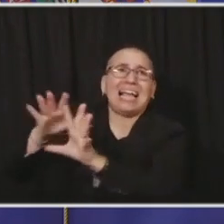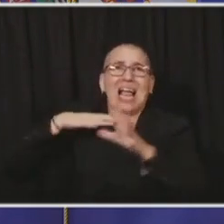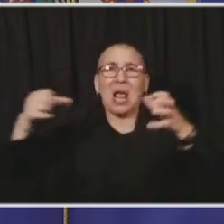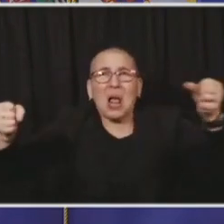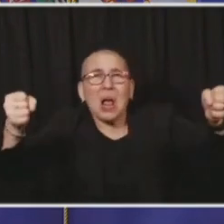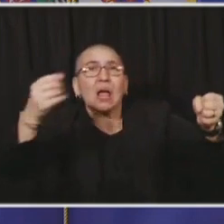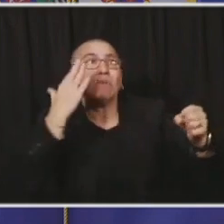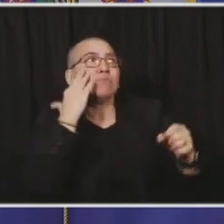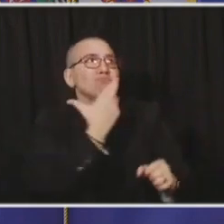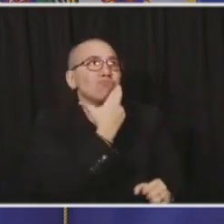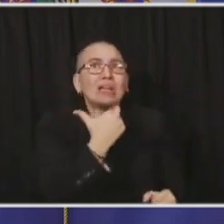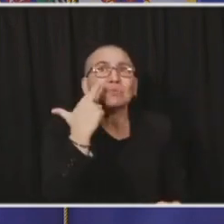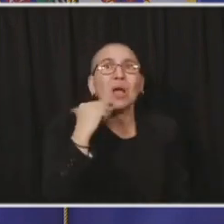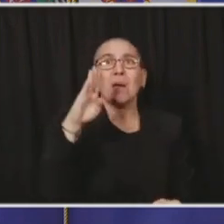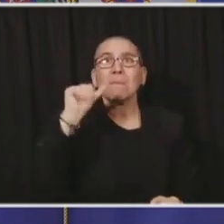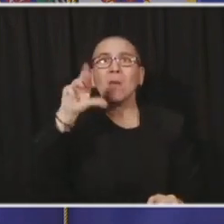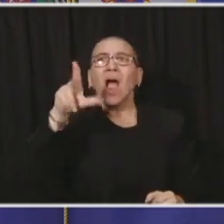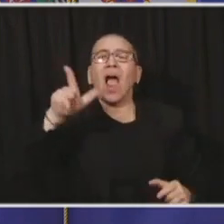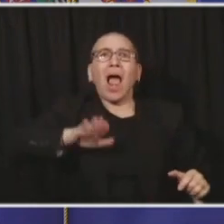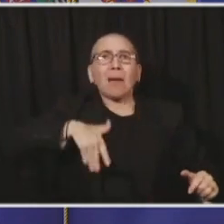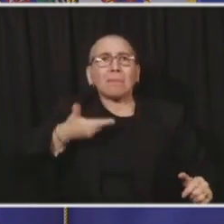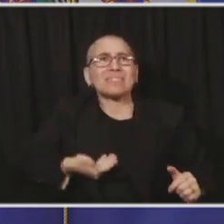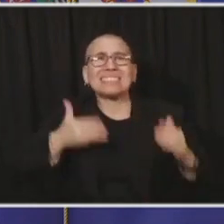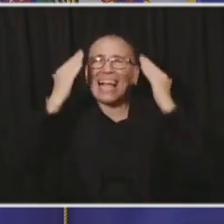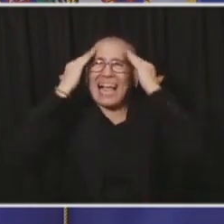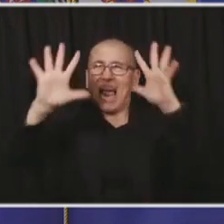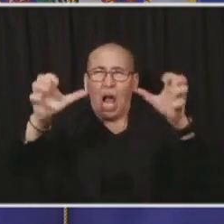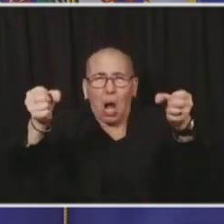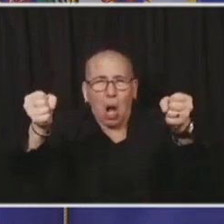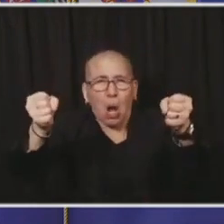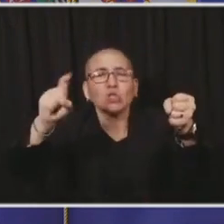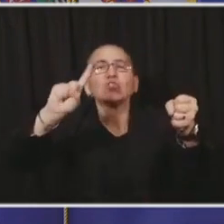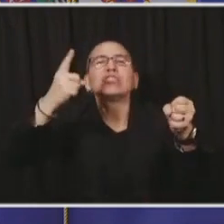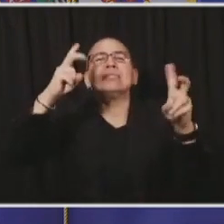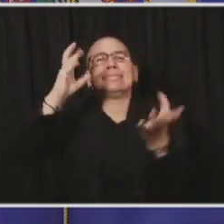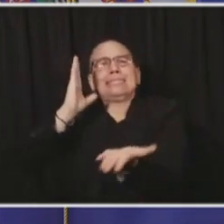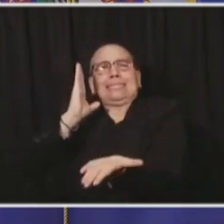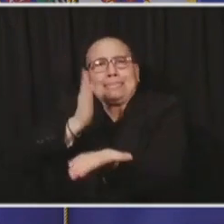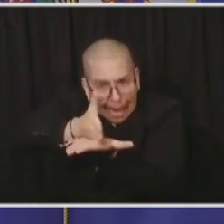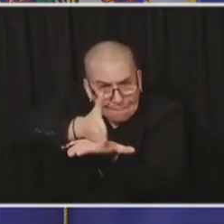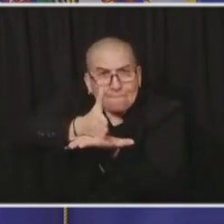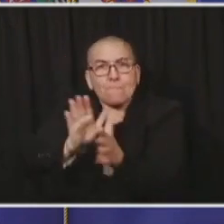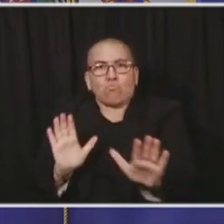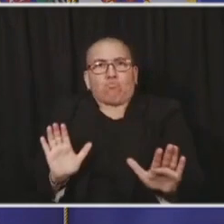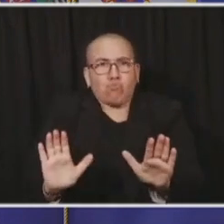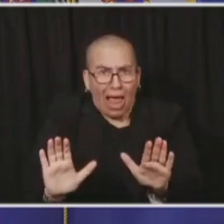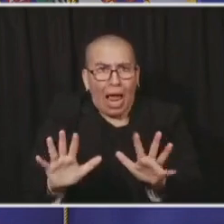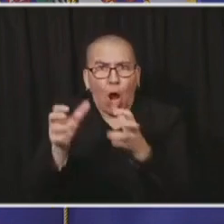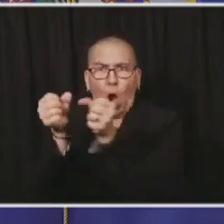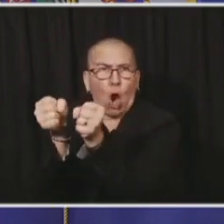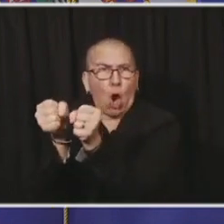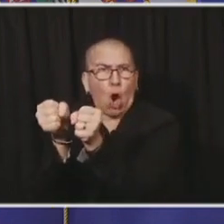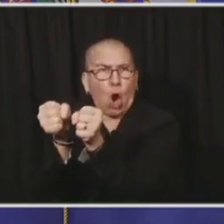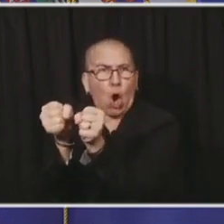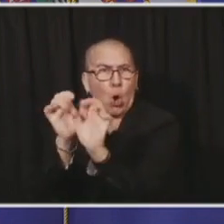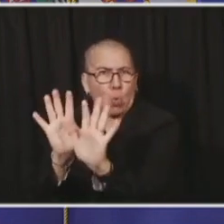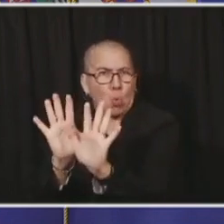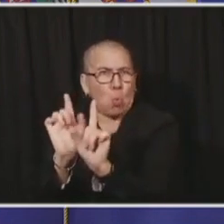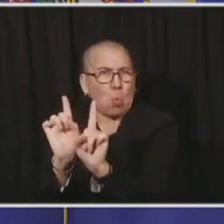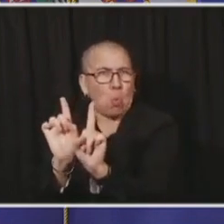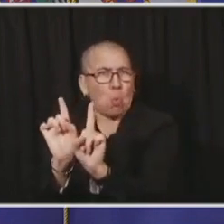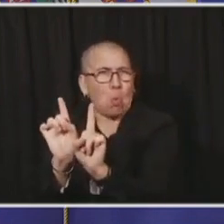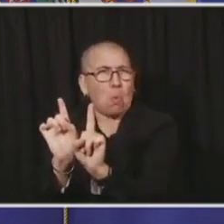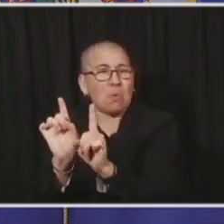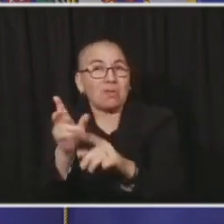to stop doing what they do best and to stop their livelihood. Well, what you're seeing after that is the approximately